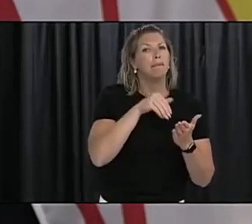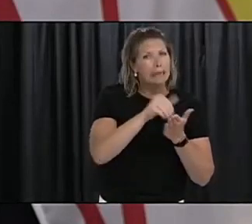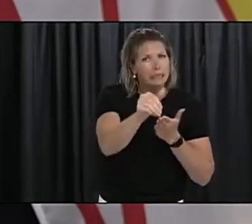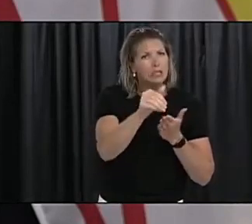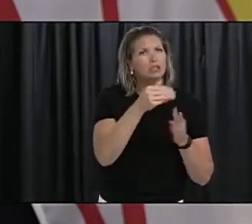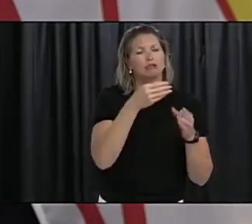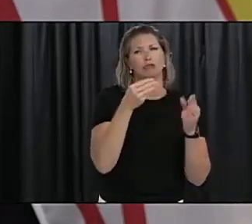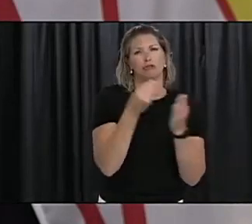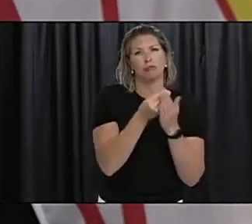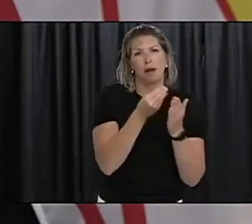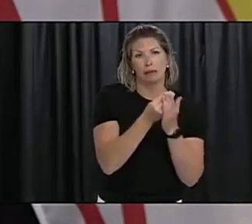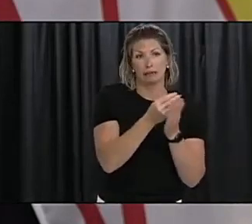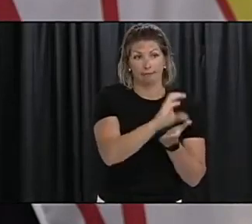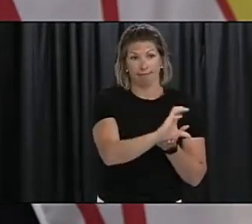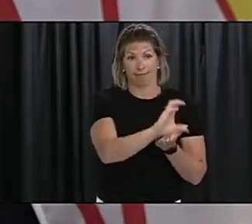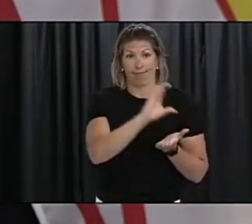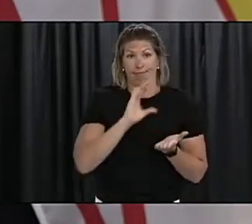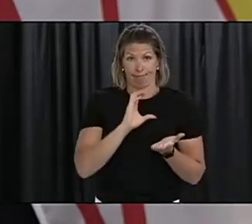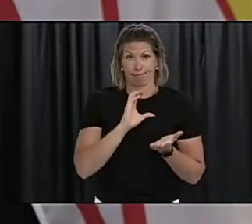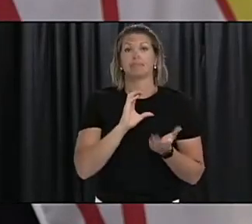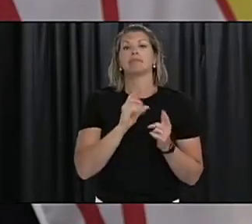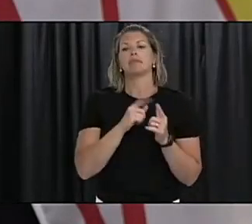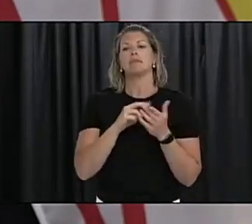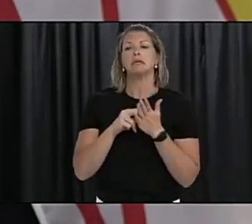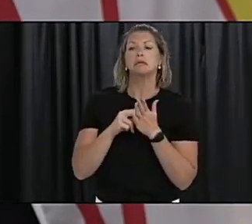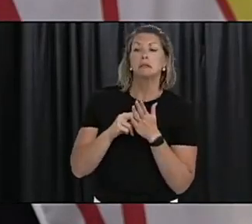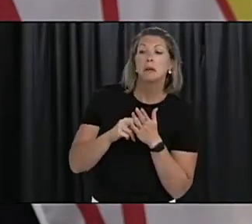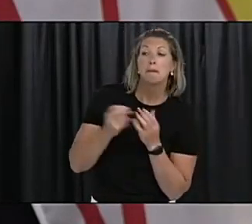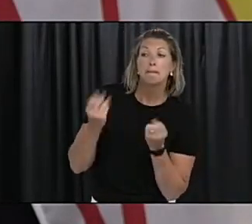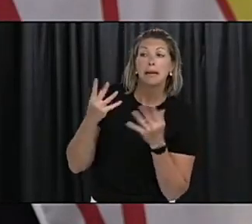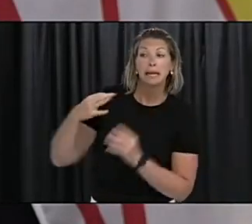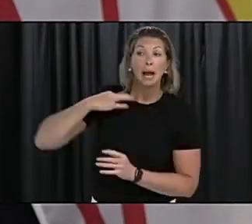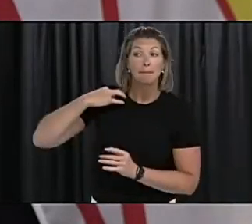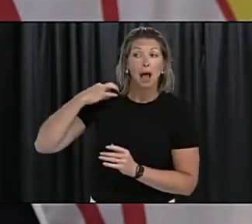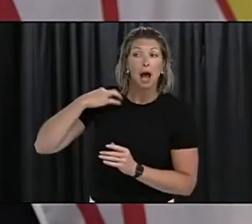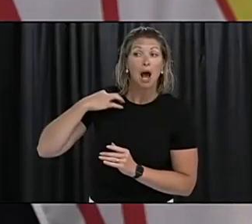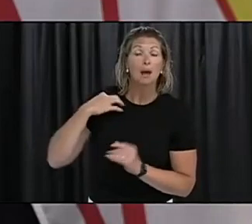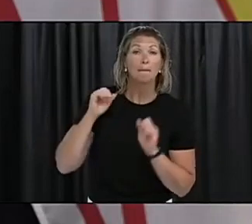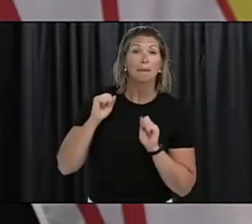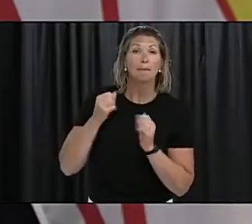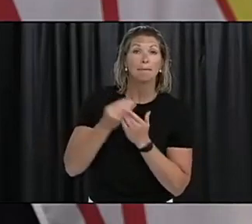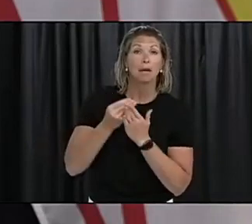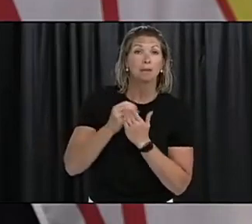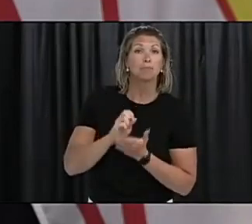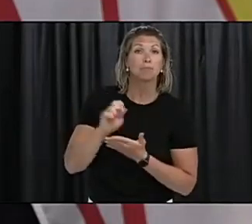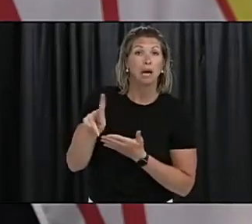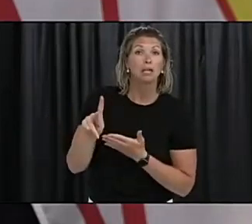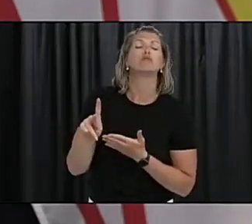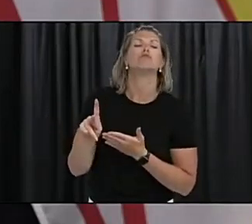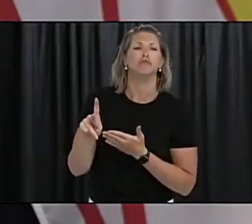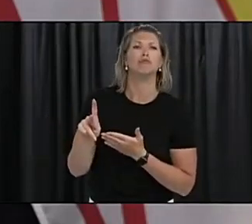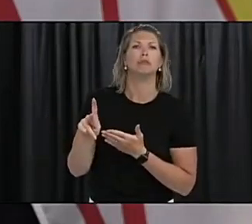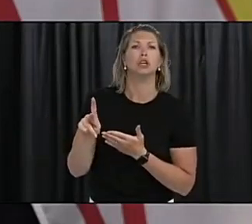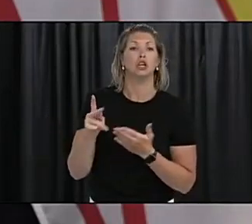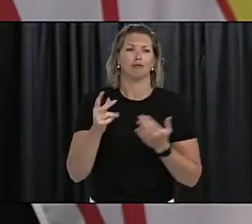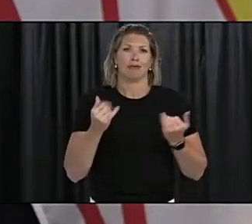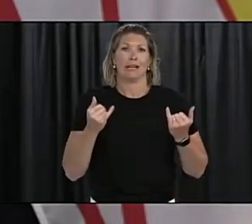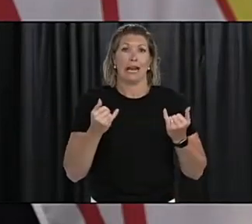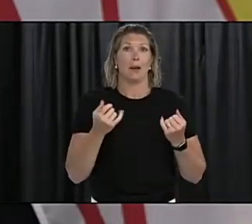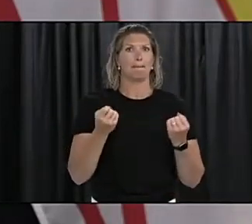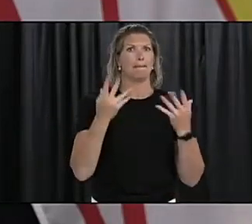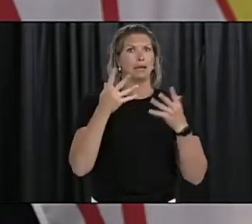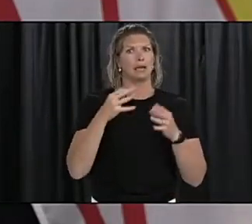has been a very positively accepted program that we've put in place. The contractor applications are currently being